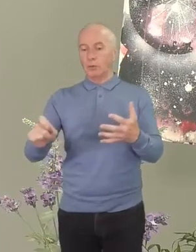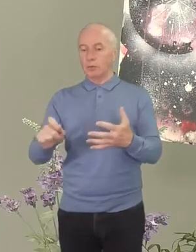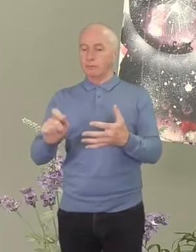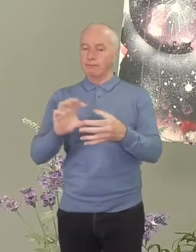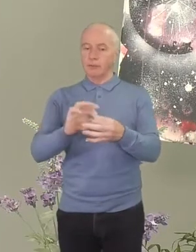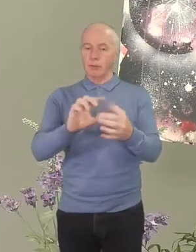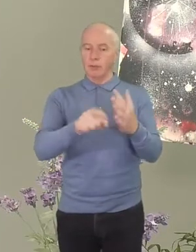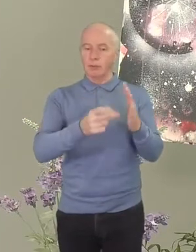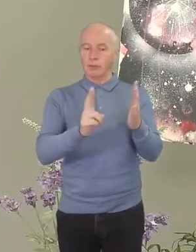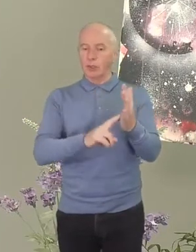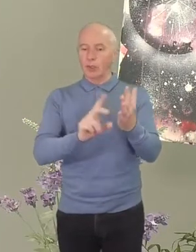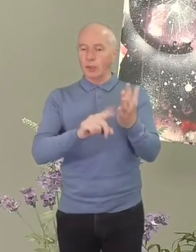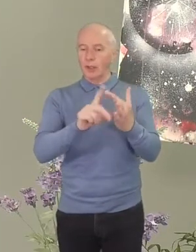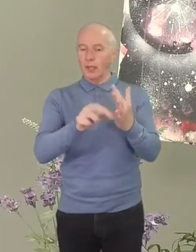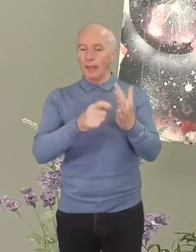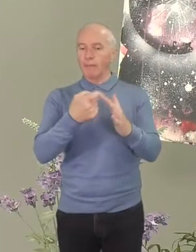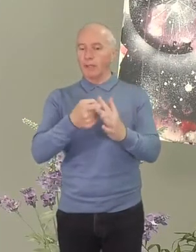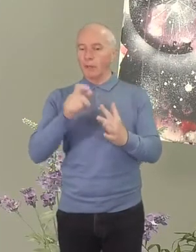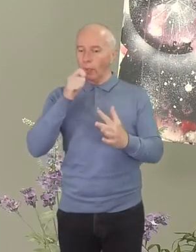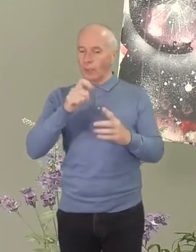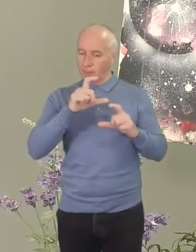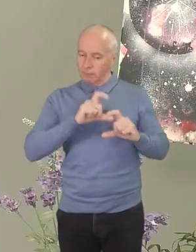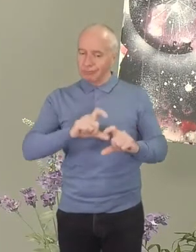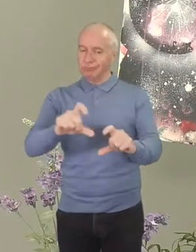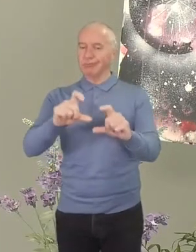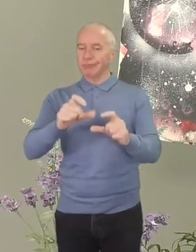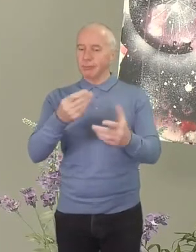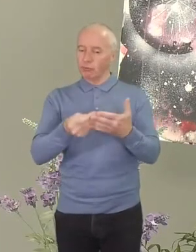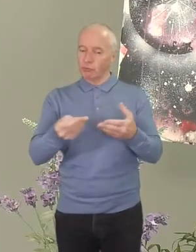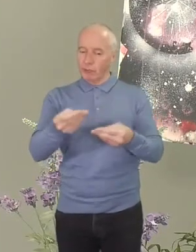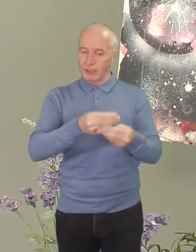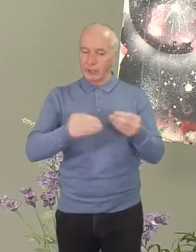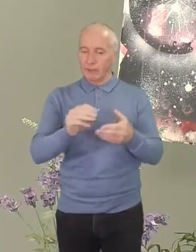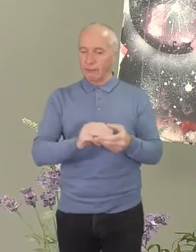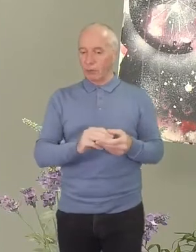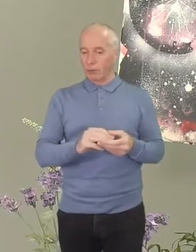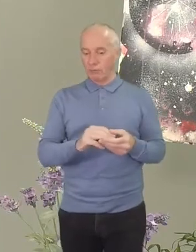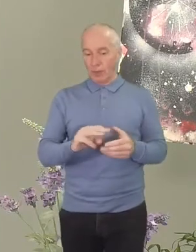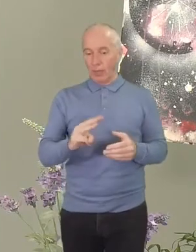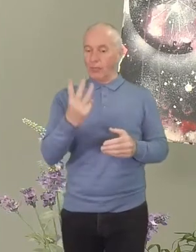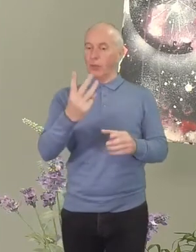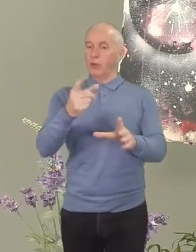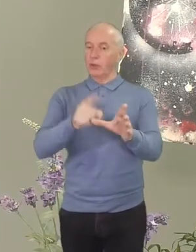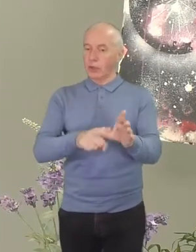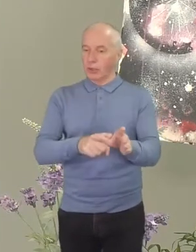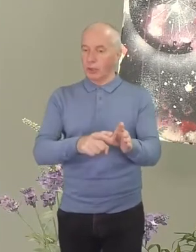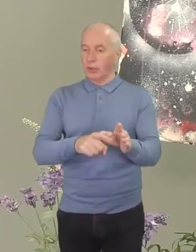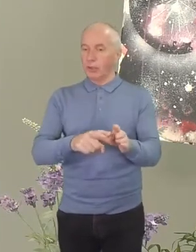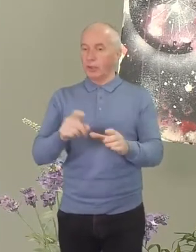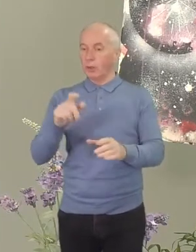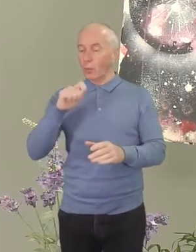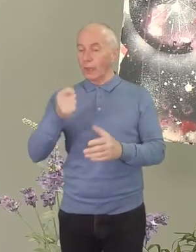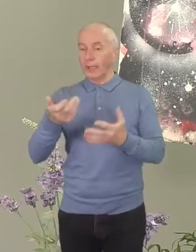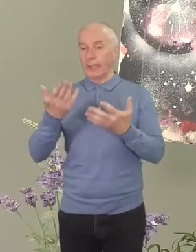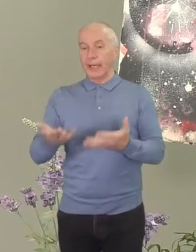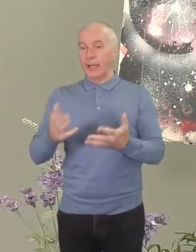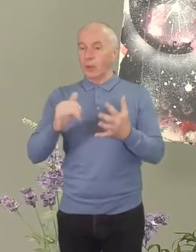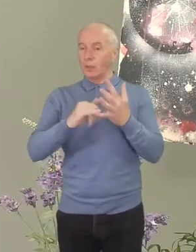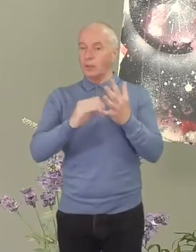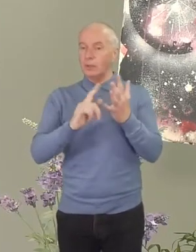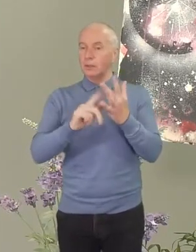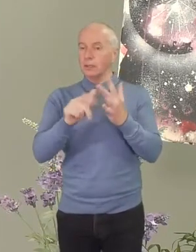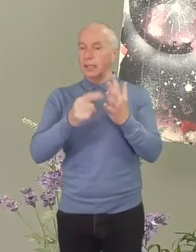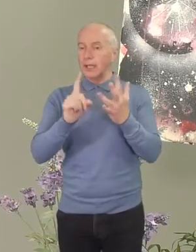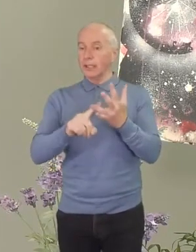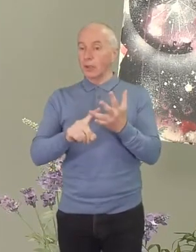serving as our treasurer for a further year. And the resolution will be coming up on Slido now. And there it is. So if you could